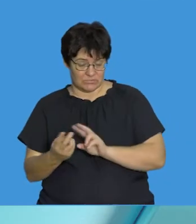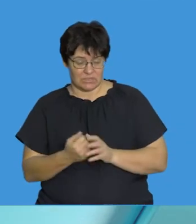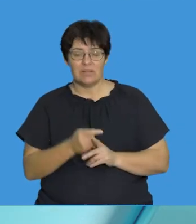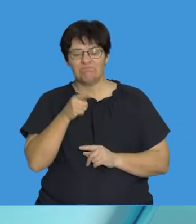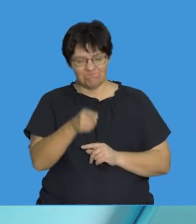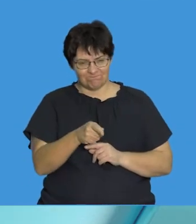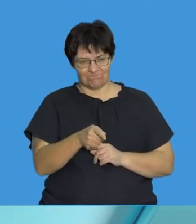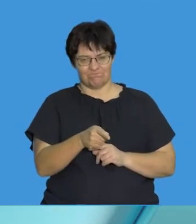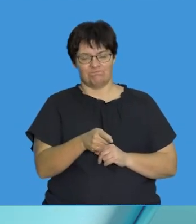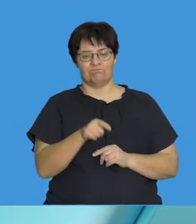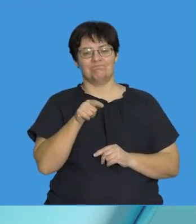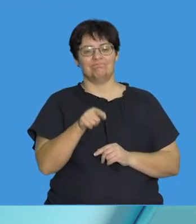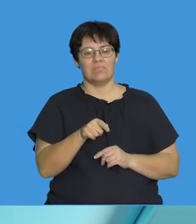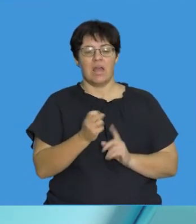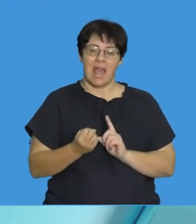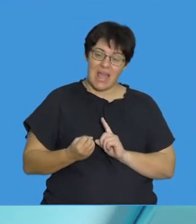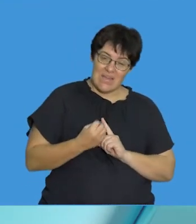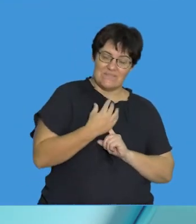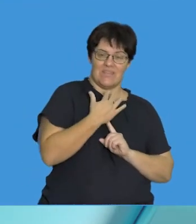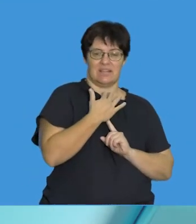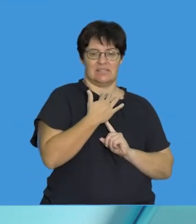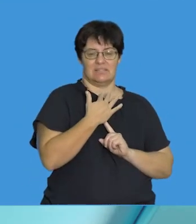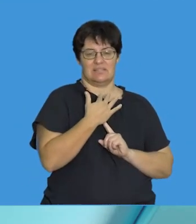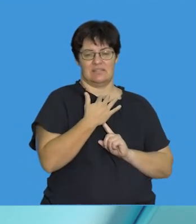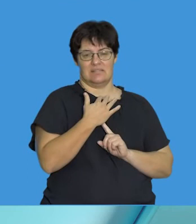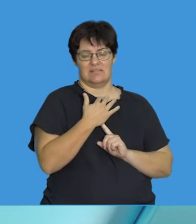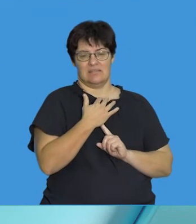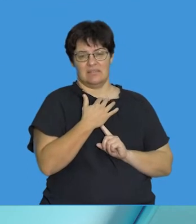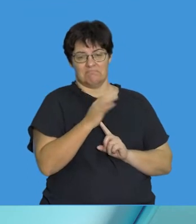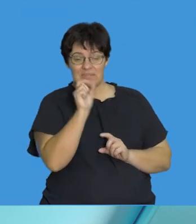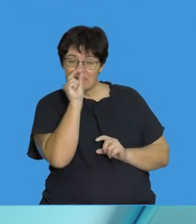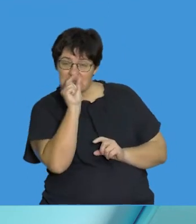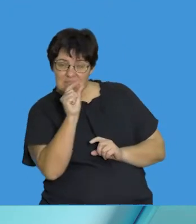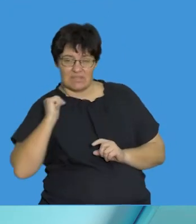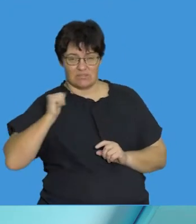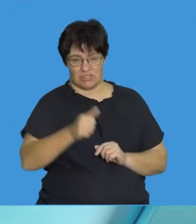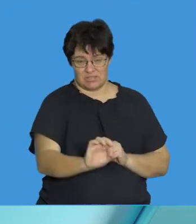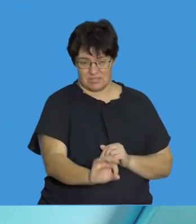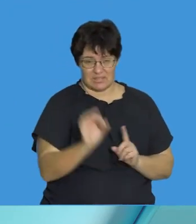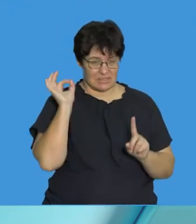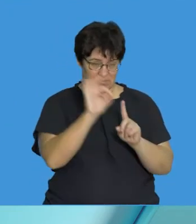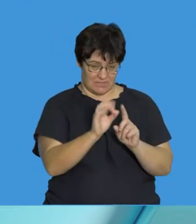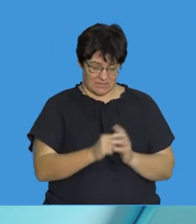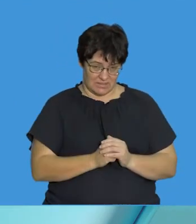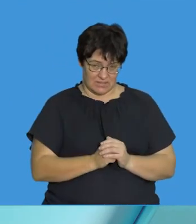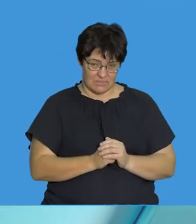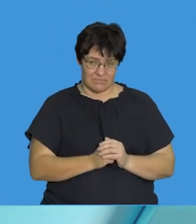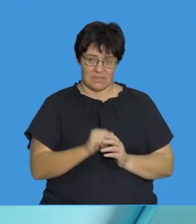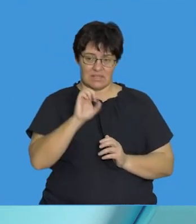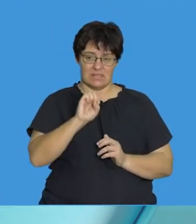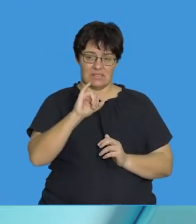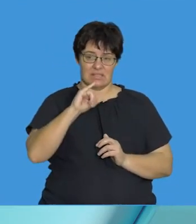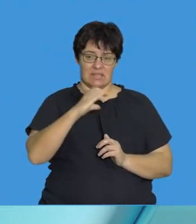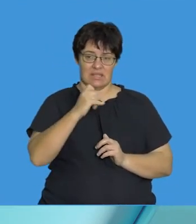to these mutations and mutations that affect a specific gene. With the example of sickle cell anemia,